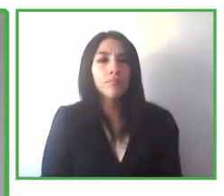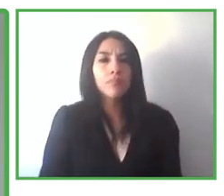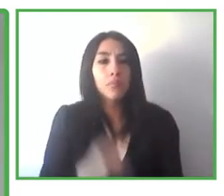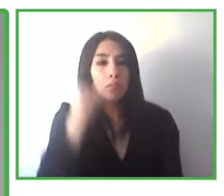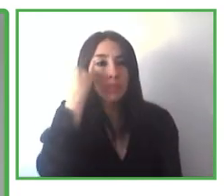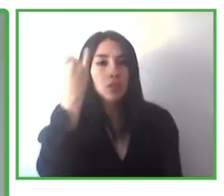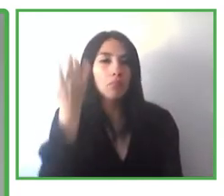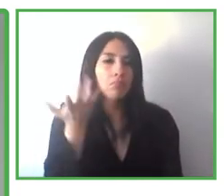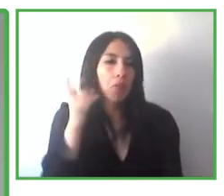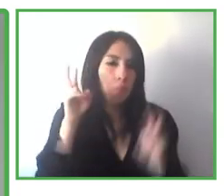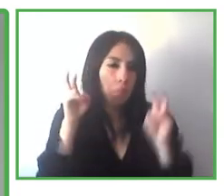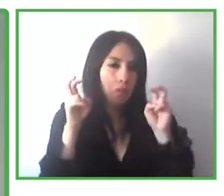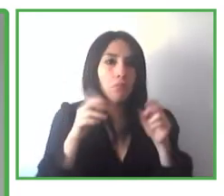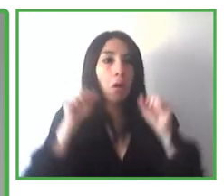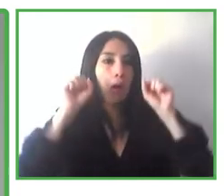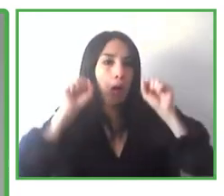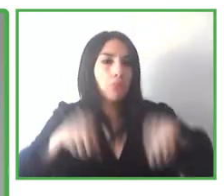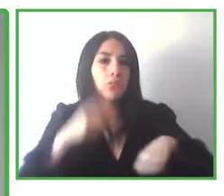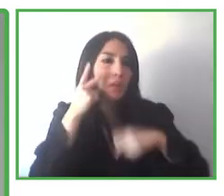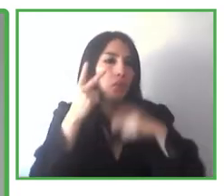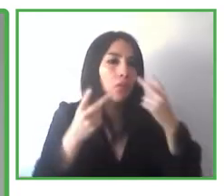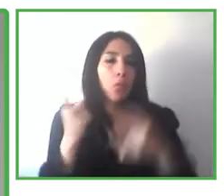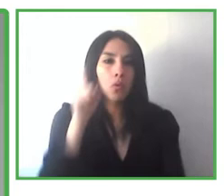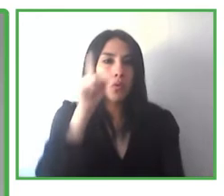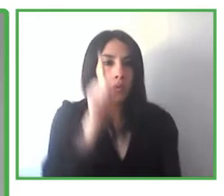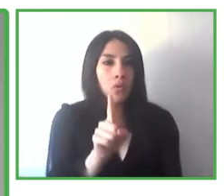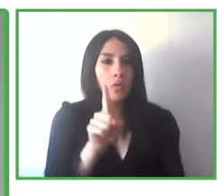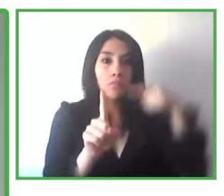And I'm going to give the floor